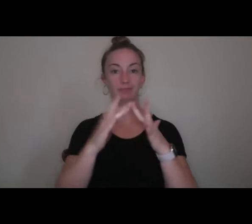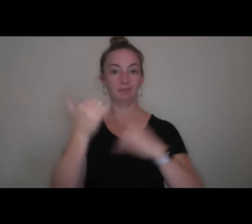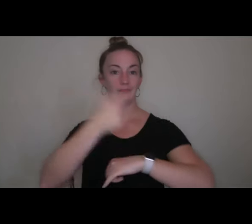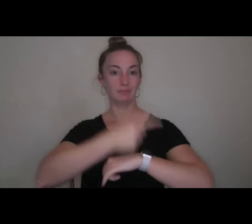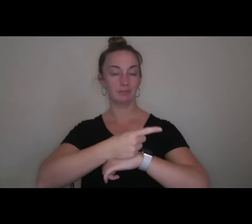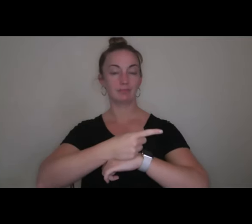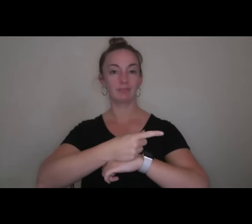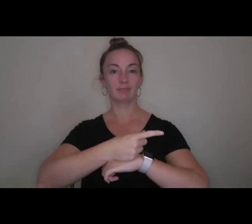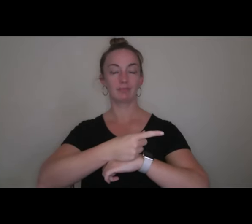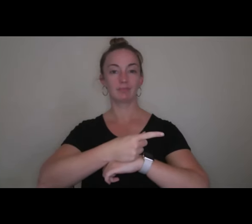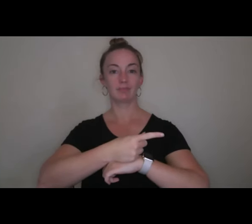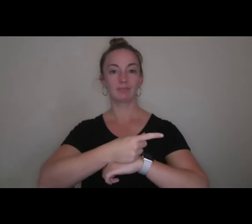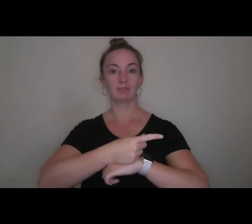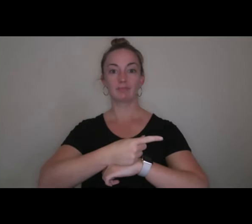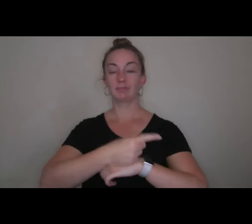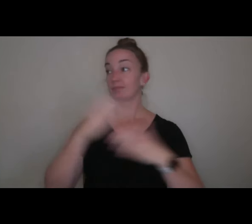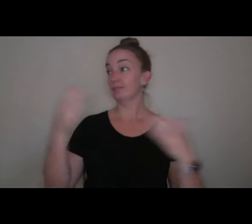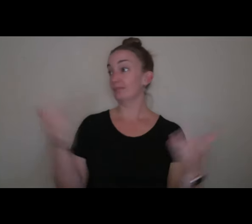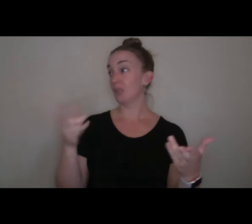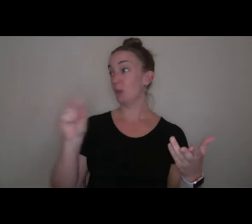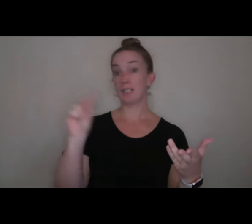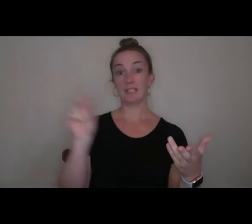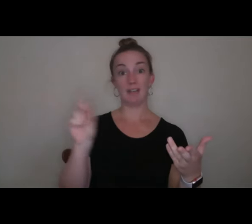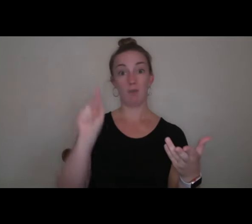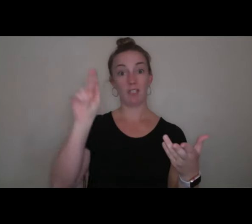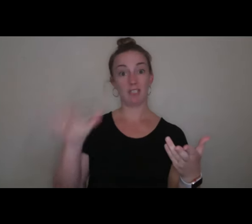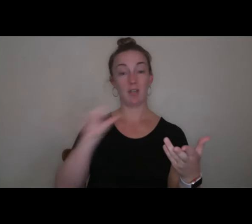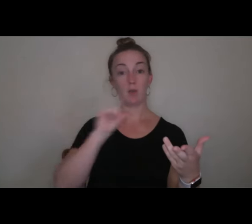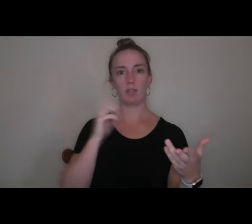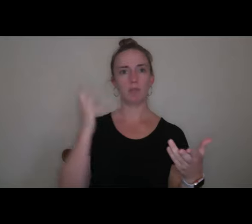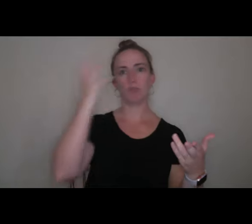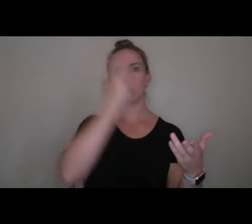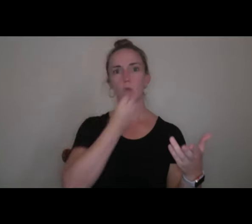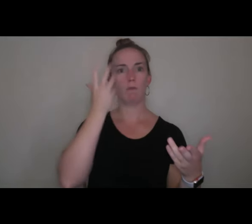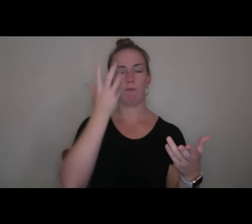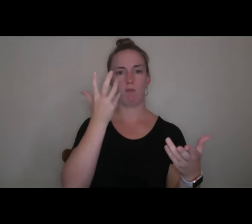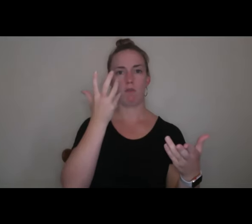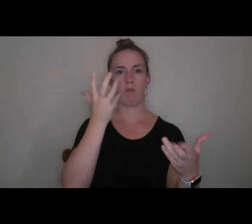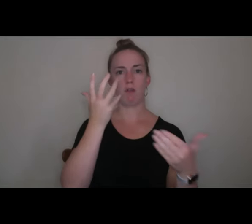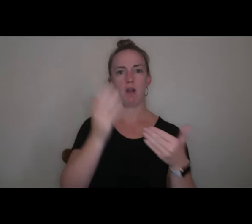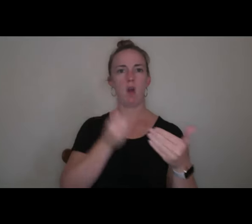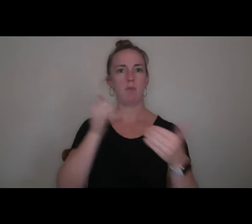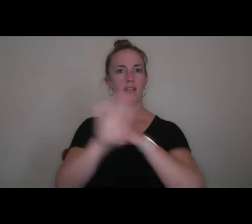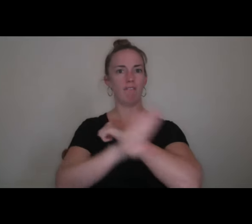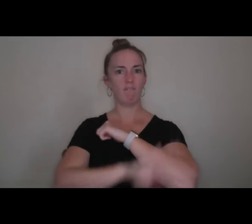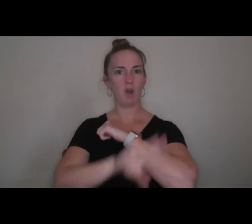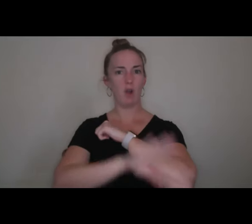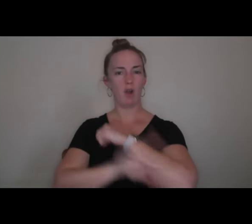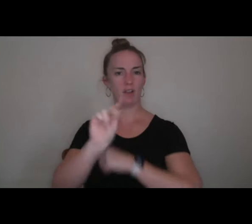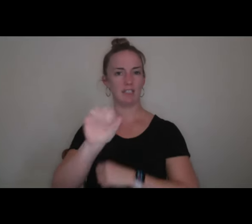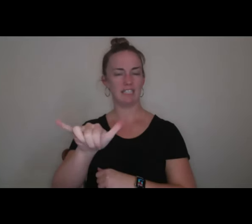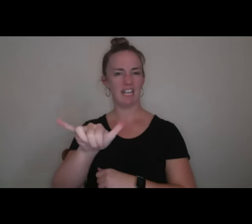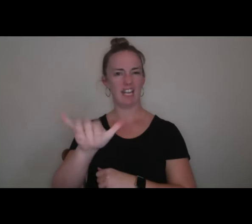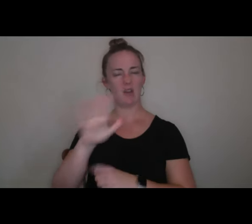what is in Danville, Kentucky, a beautiful almost fall day. It's about